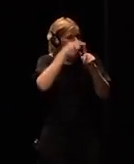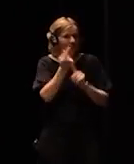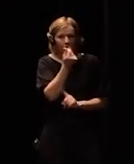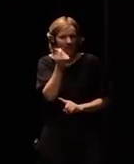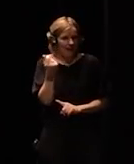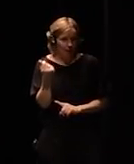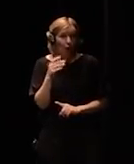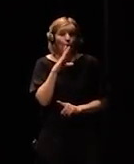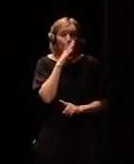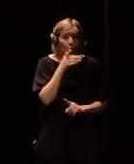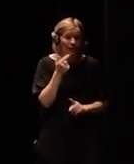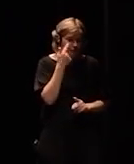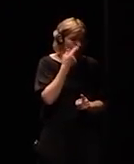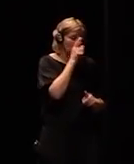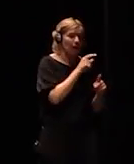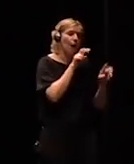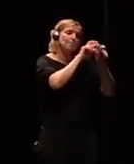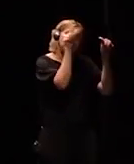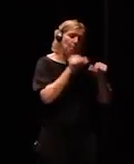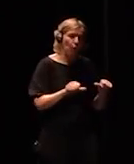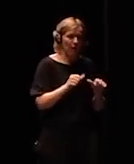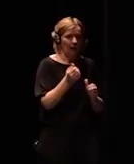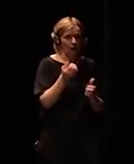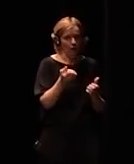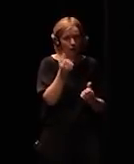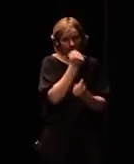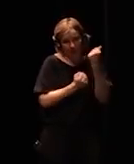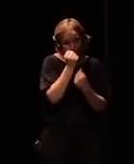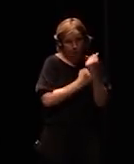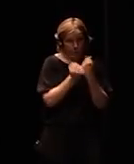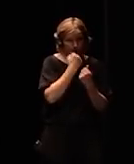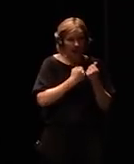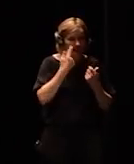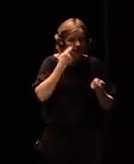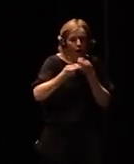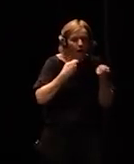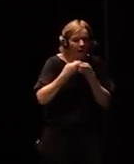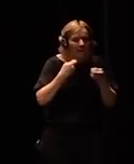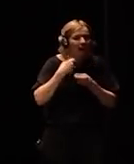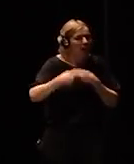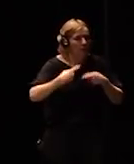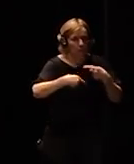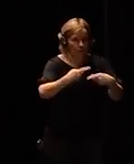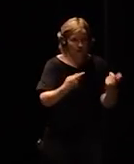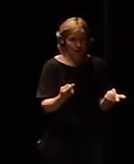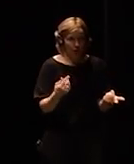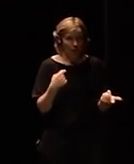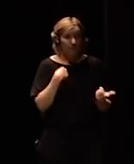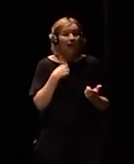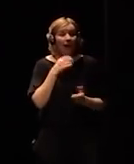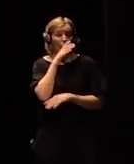that's starting to shape up so I'm going to come to the end and we'll take some questions so bottom line is the more that we connect